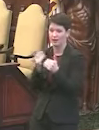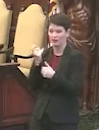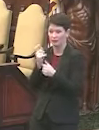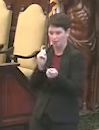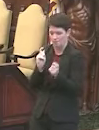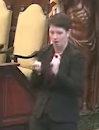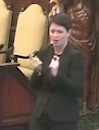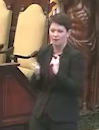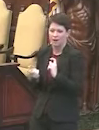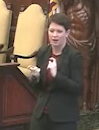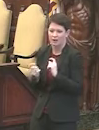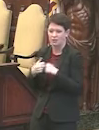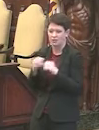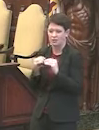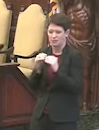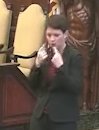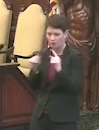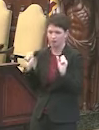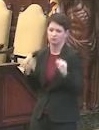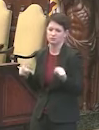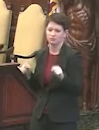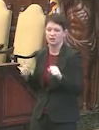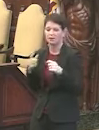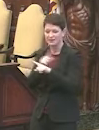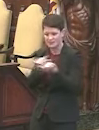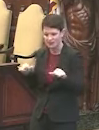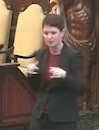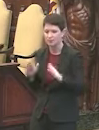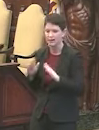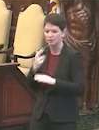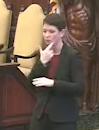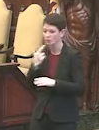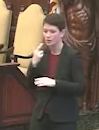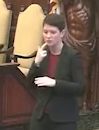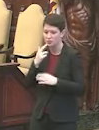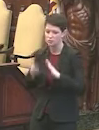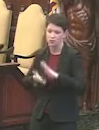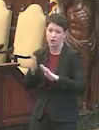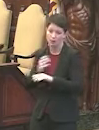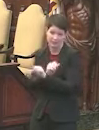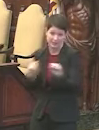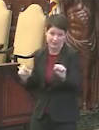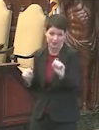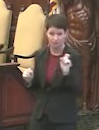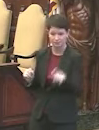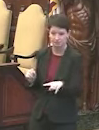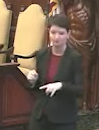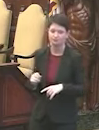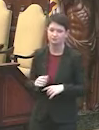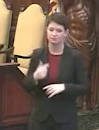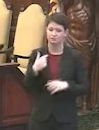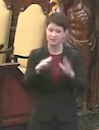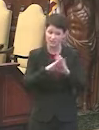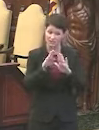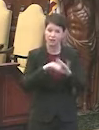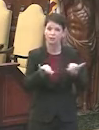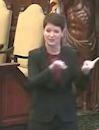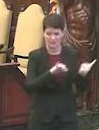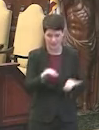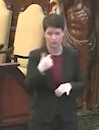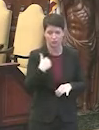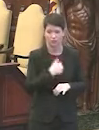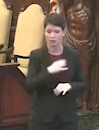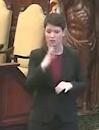them to make them more attainable while still allowing restaurants to operate safely. You know, we, in developing those standards,